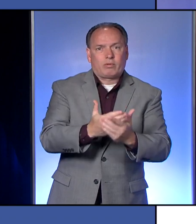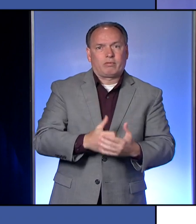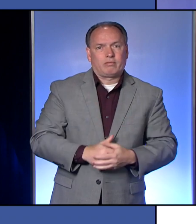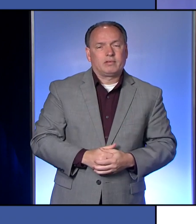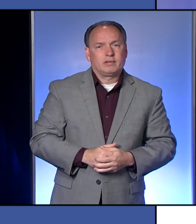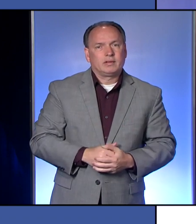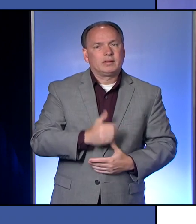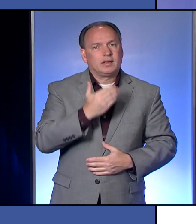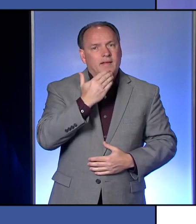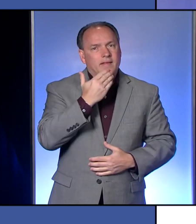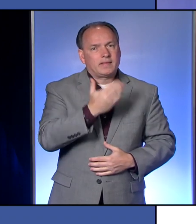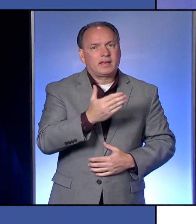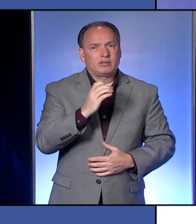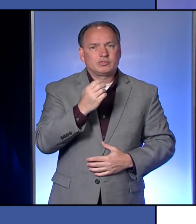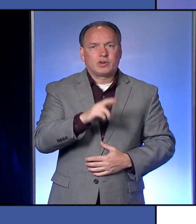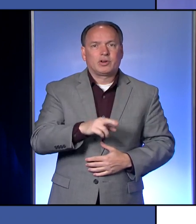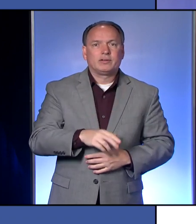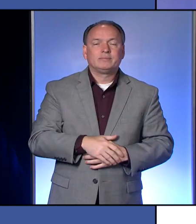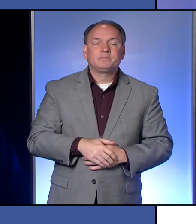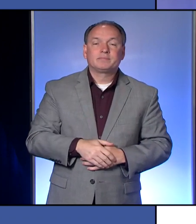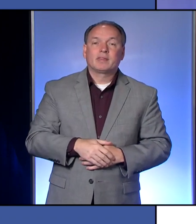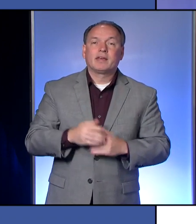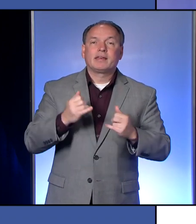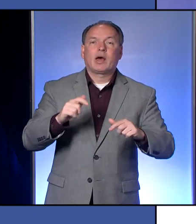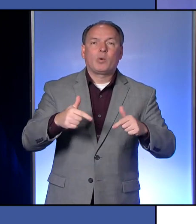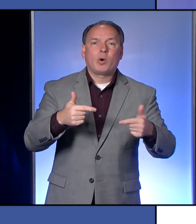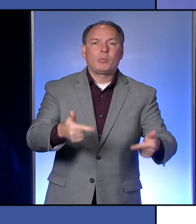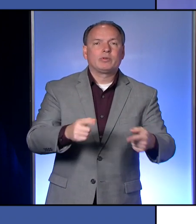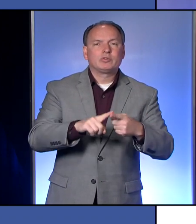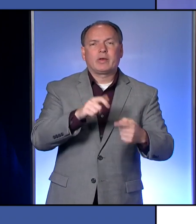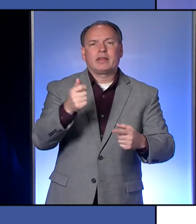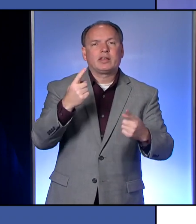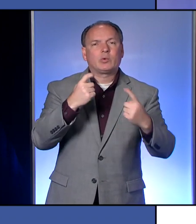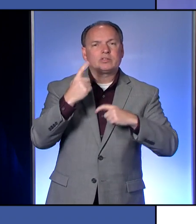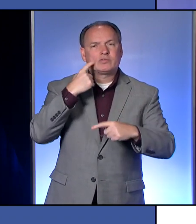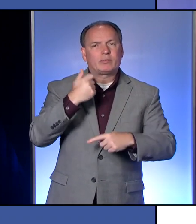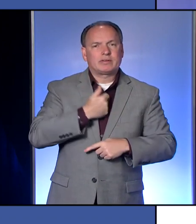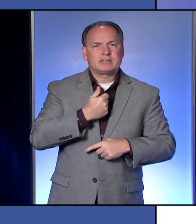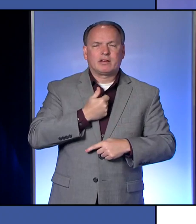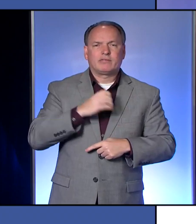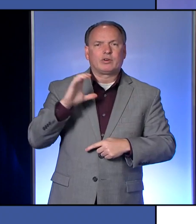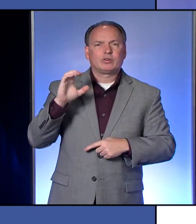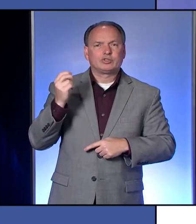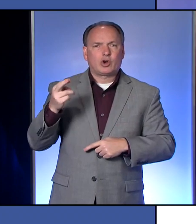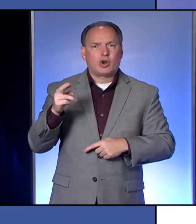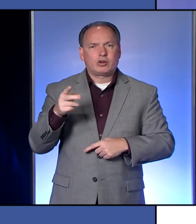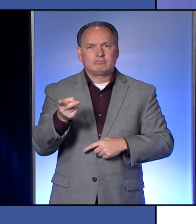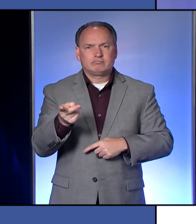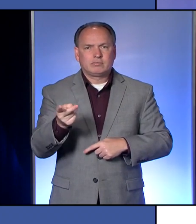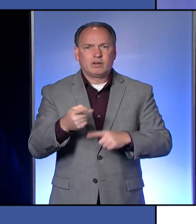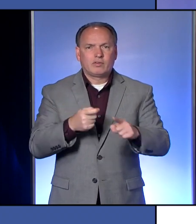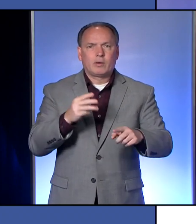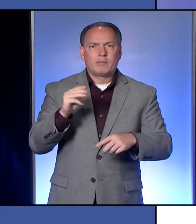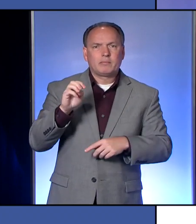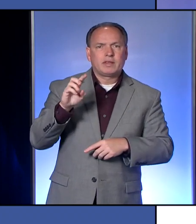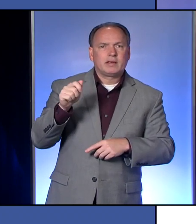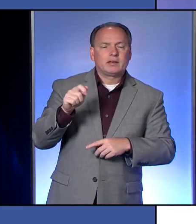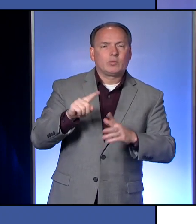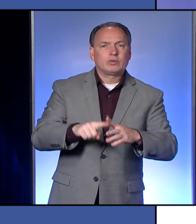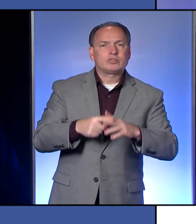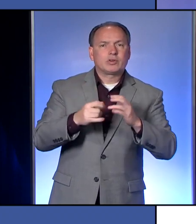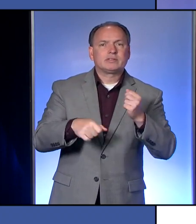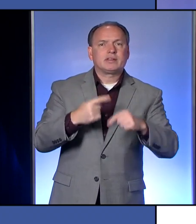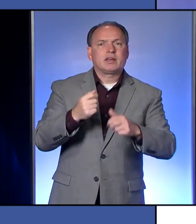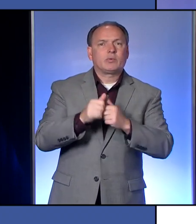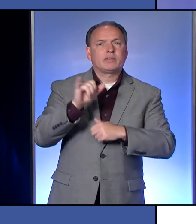Thank you, Char. And now we'll open it up to questions for myself or Char from the media. And today we'll start with